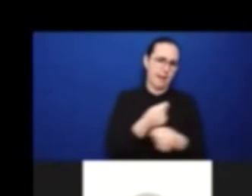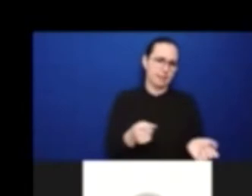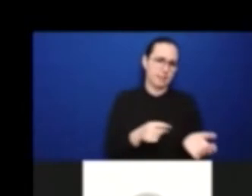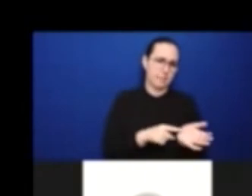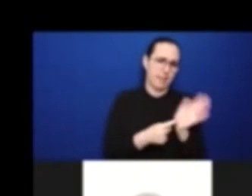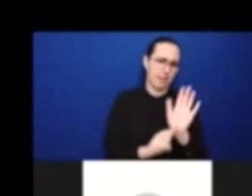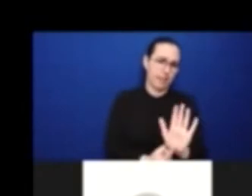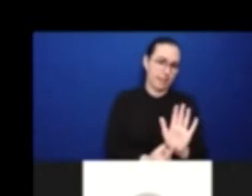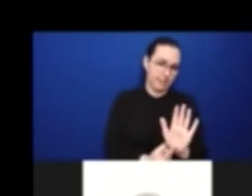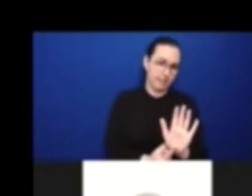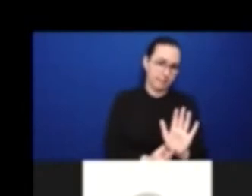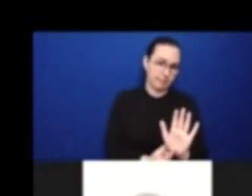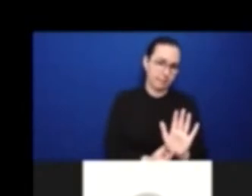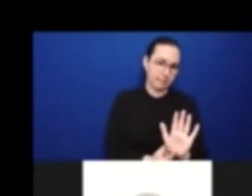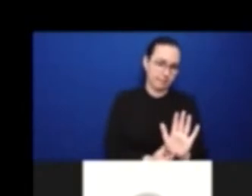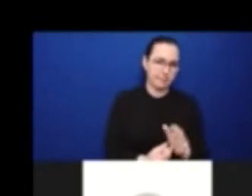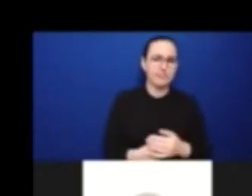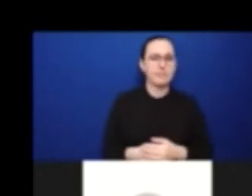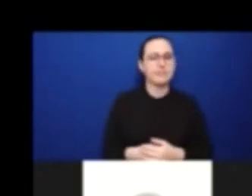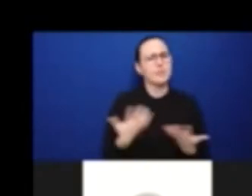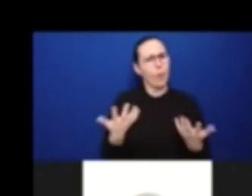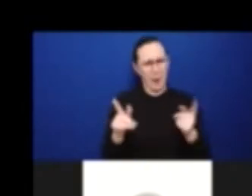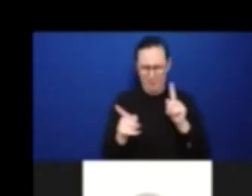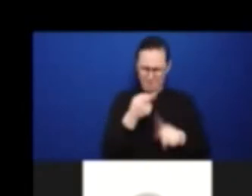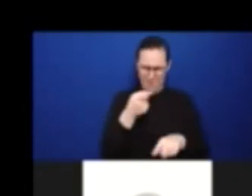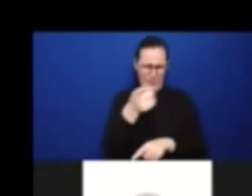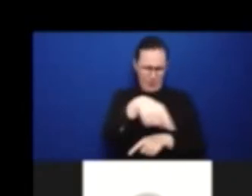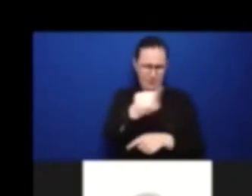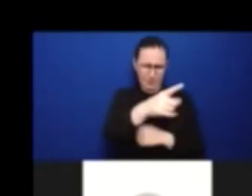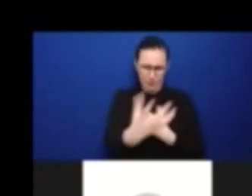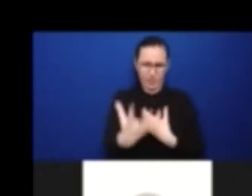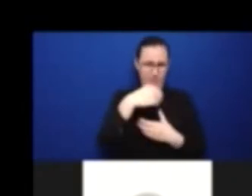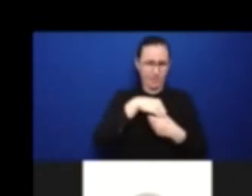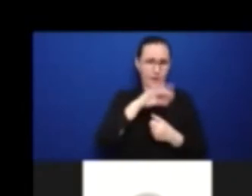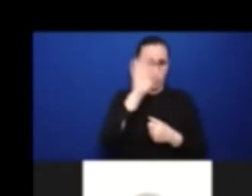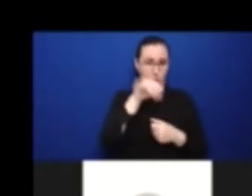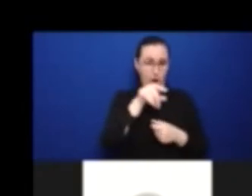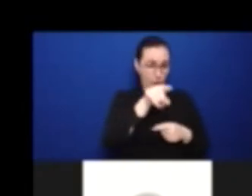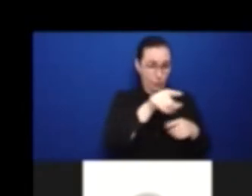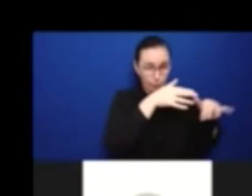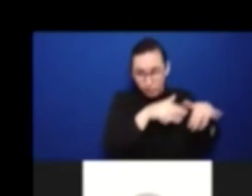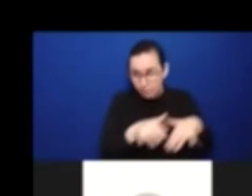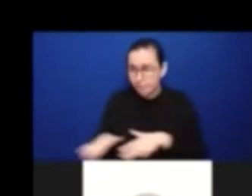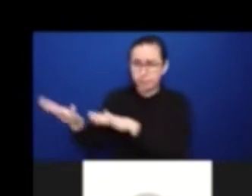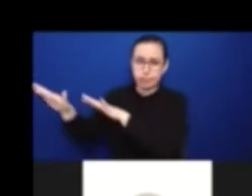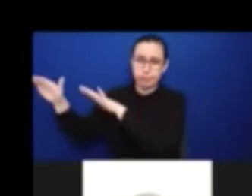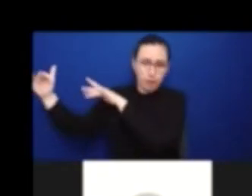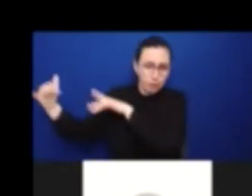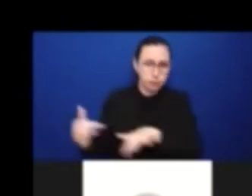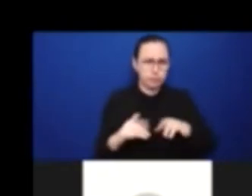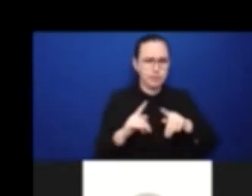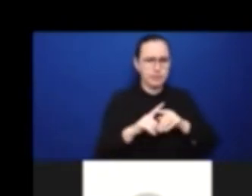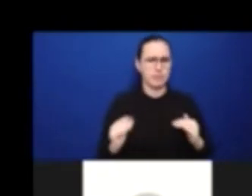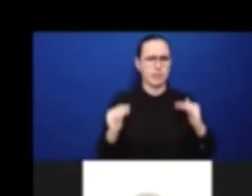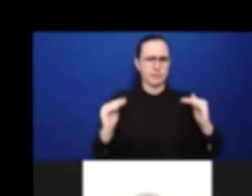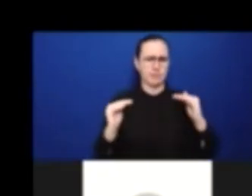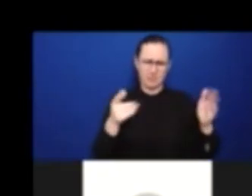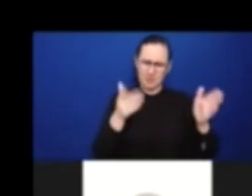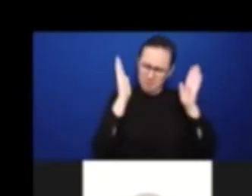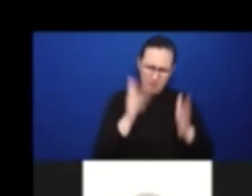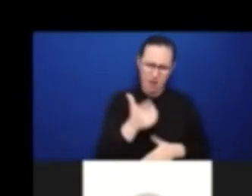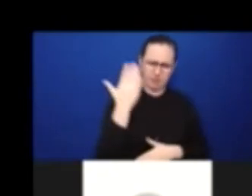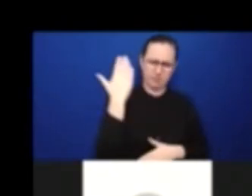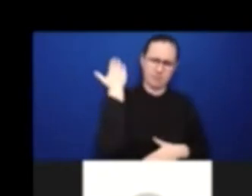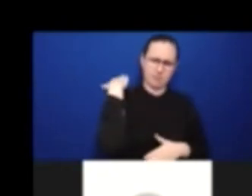And I think you need to give yourselves a lot, a lot more credit. The reason we were there negotiating in the first place was